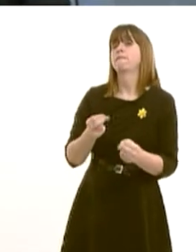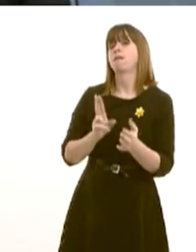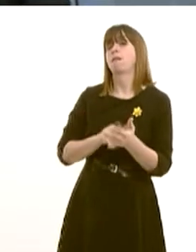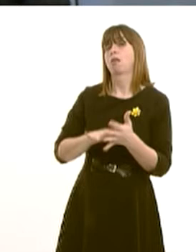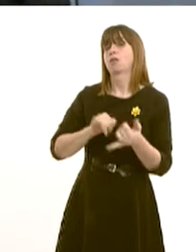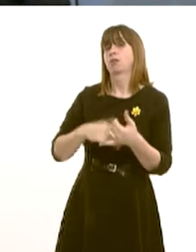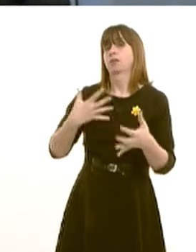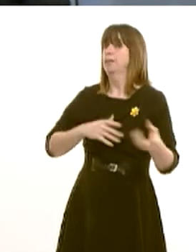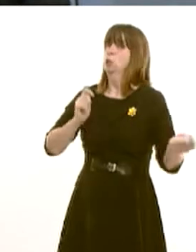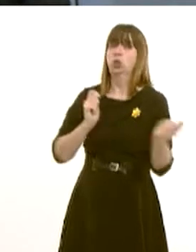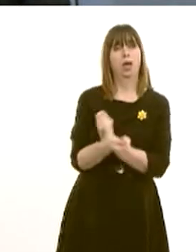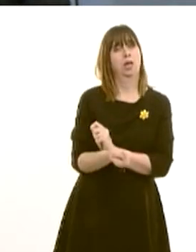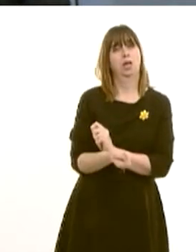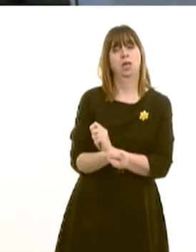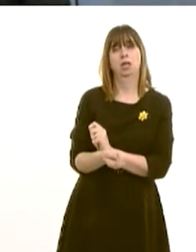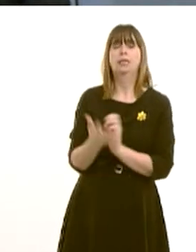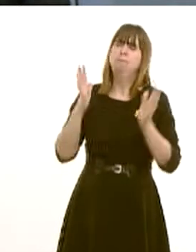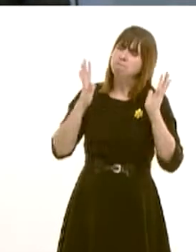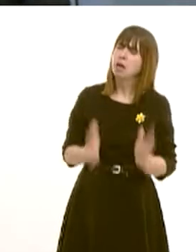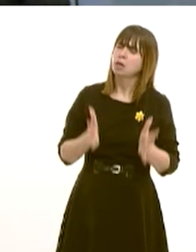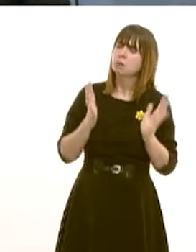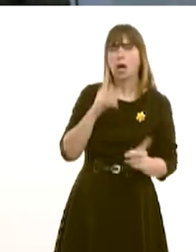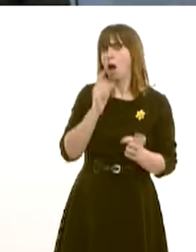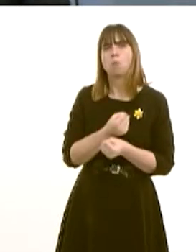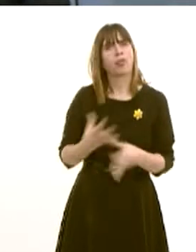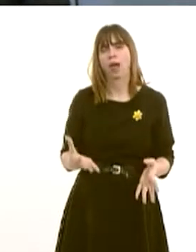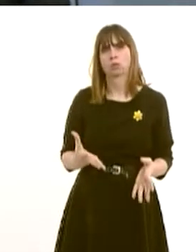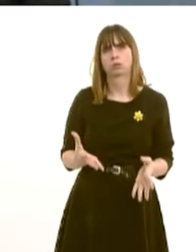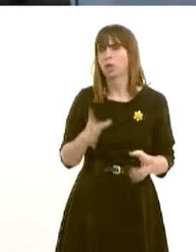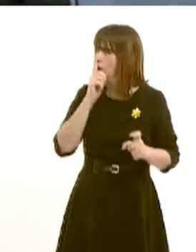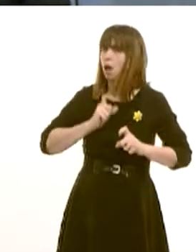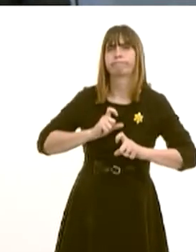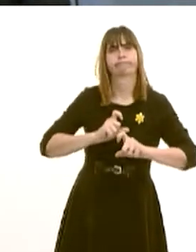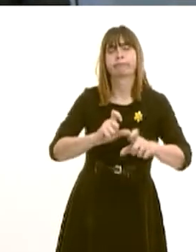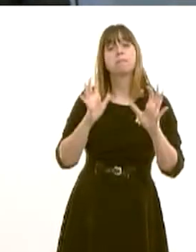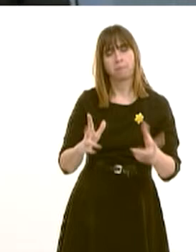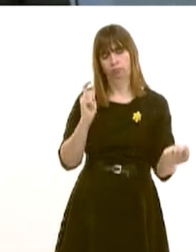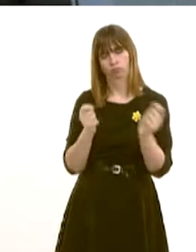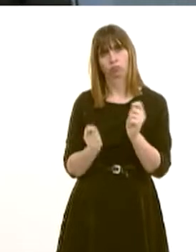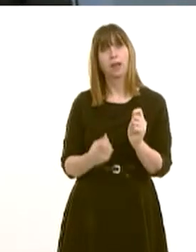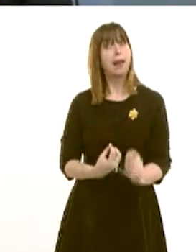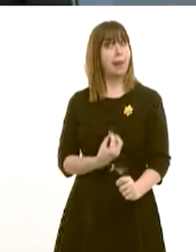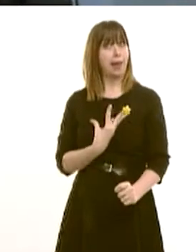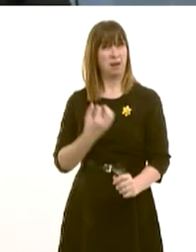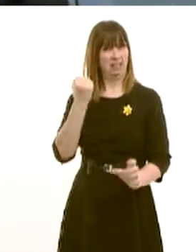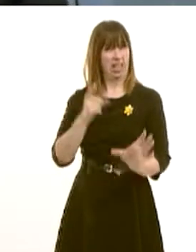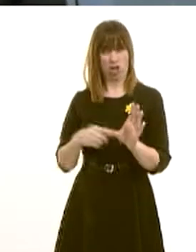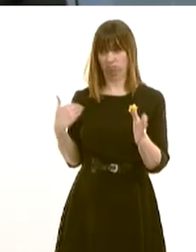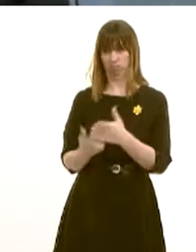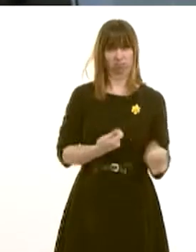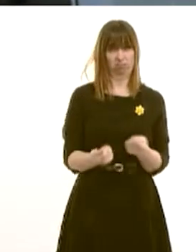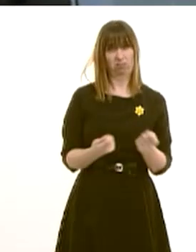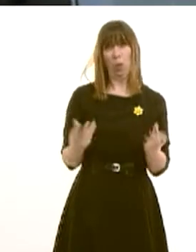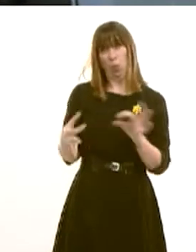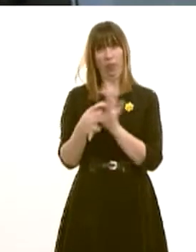total reorganisation like a hole in the head. Under Labour in the last 10 years, along with Plaid